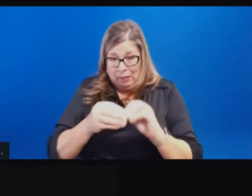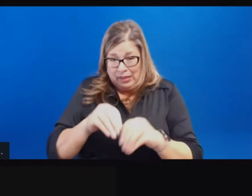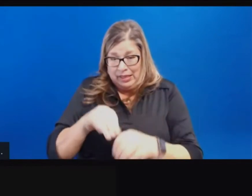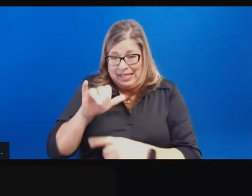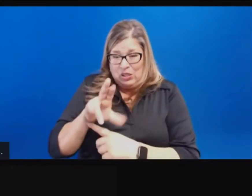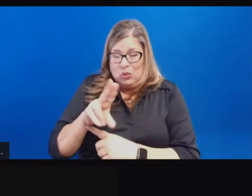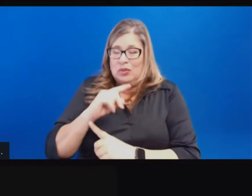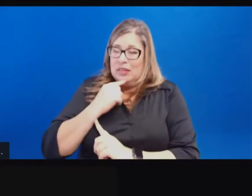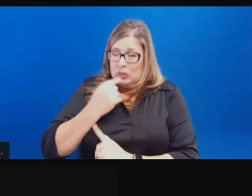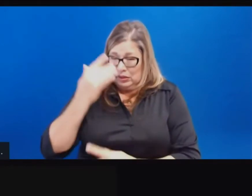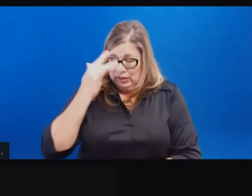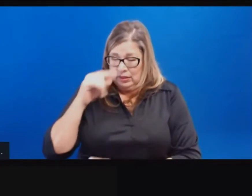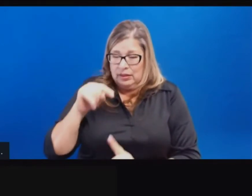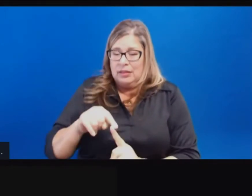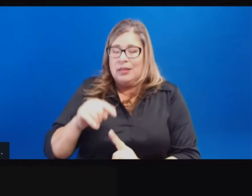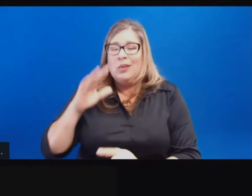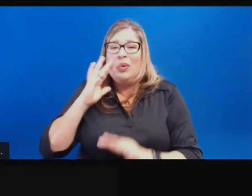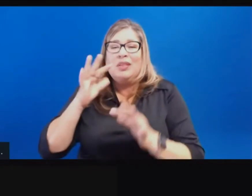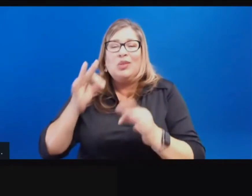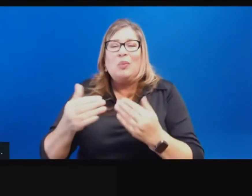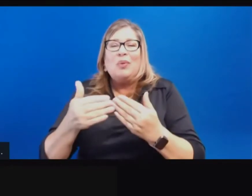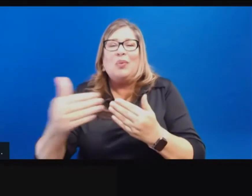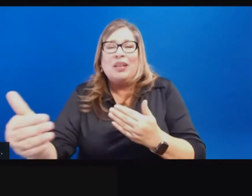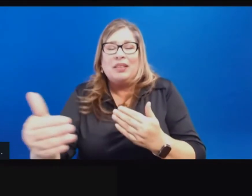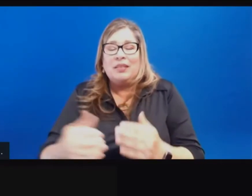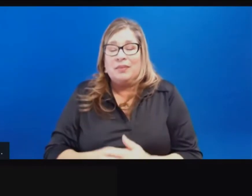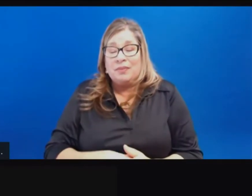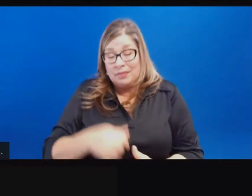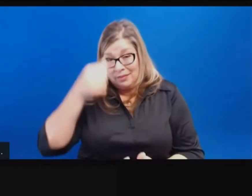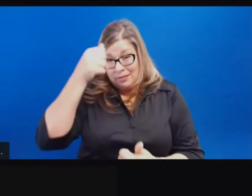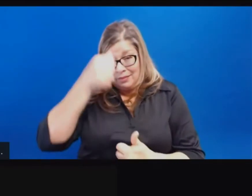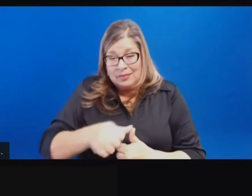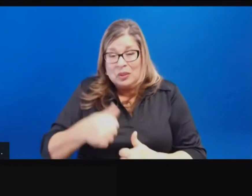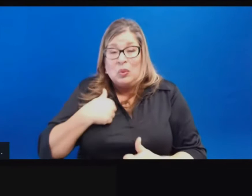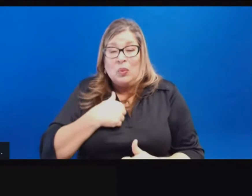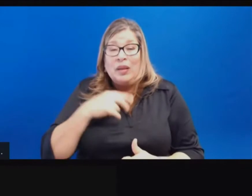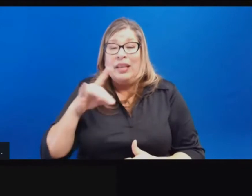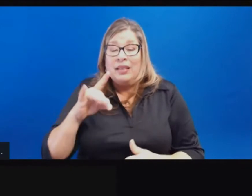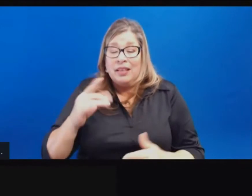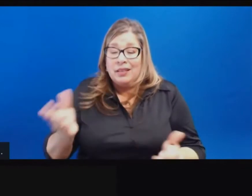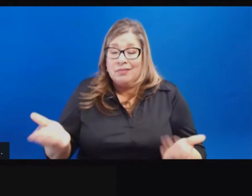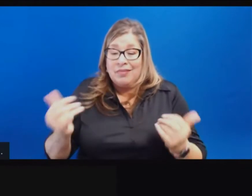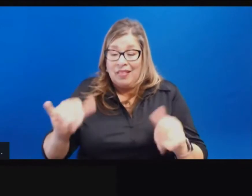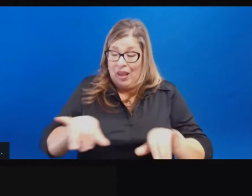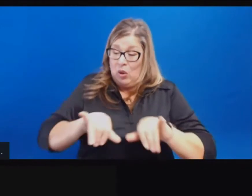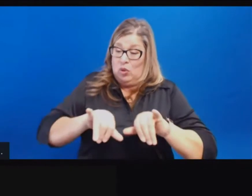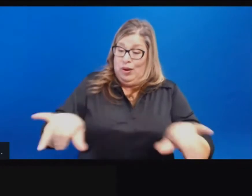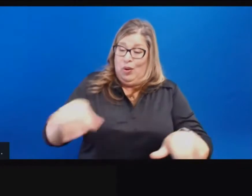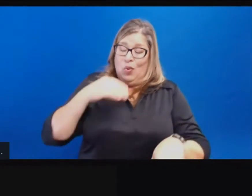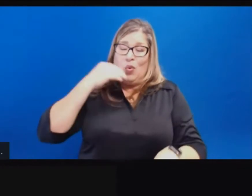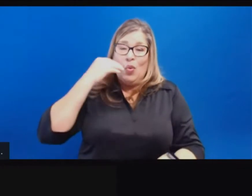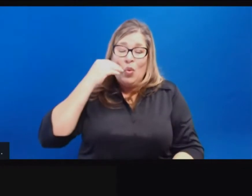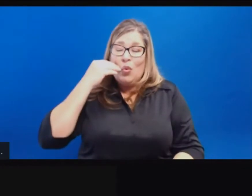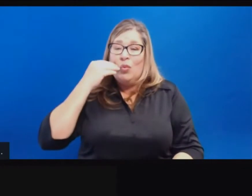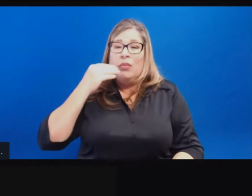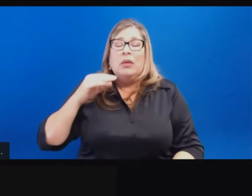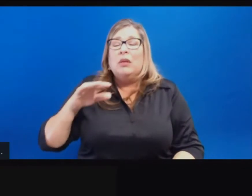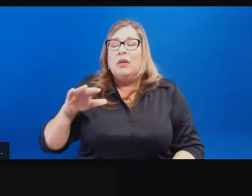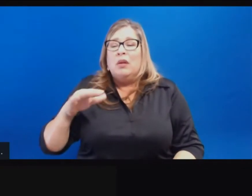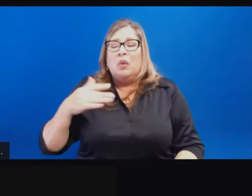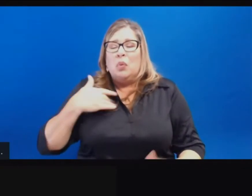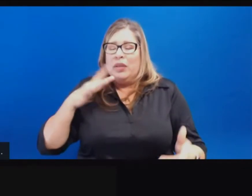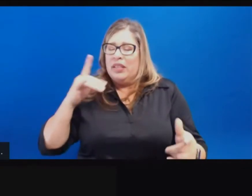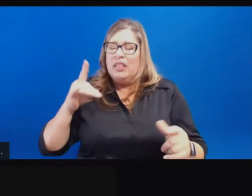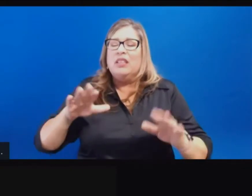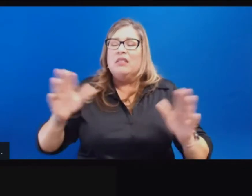Again, I want to be clear that we did lift the regional stay at home order. There are not conditions or parameters to re-enter the regional stay